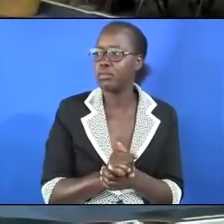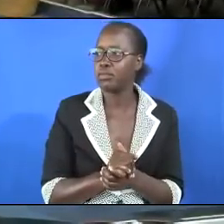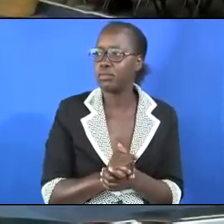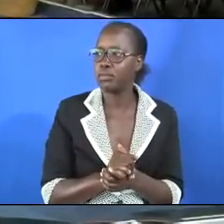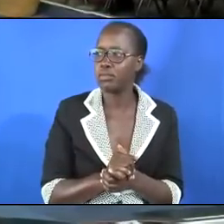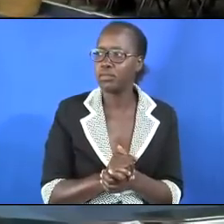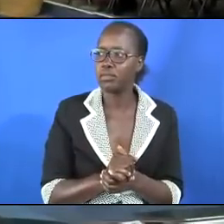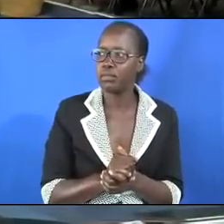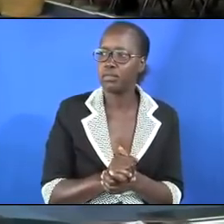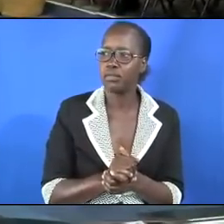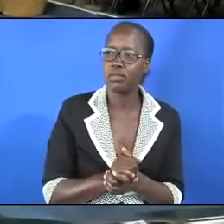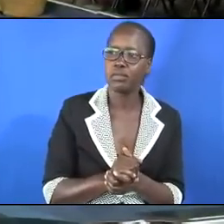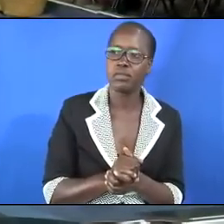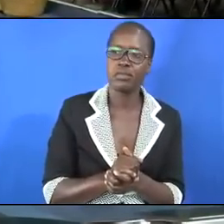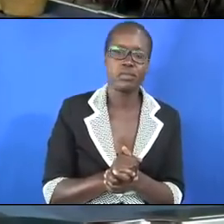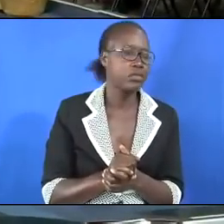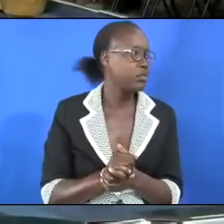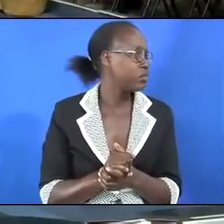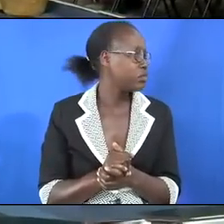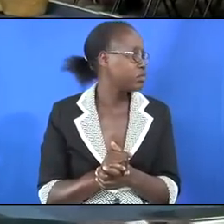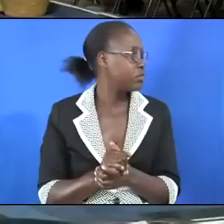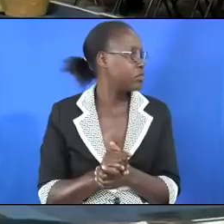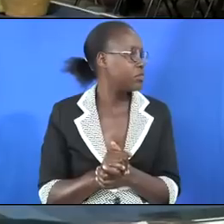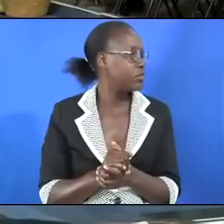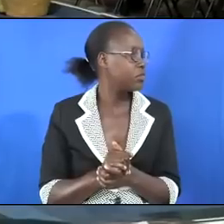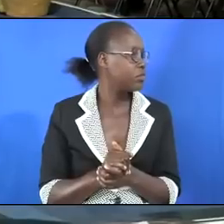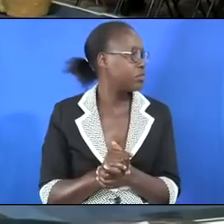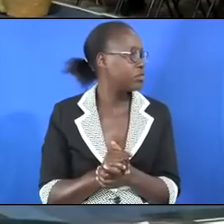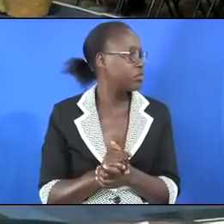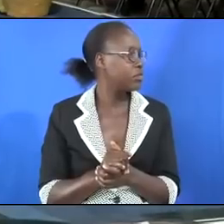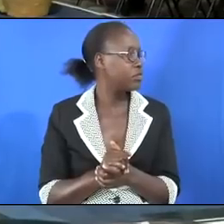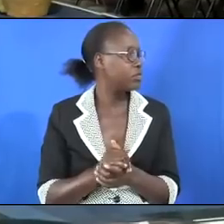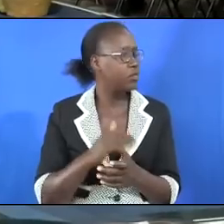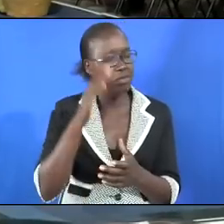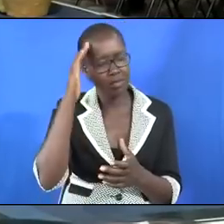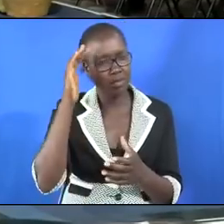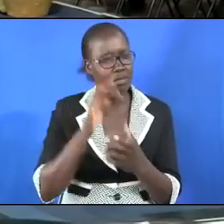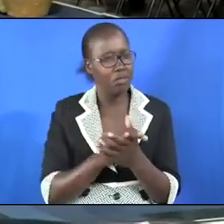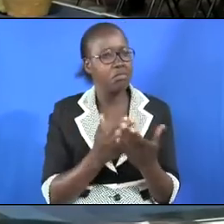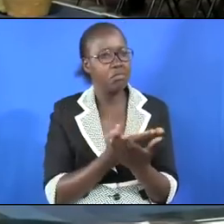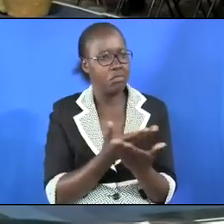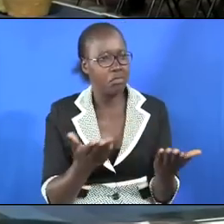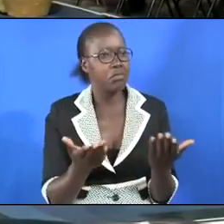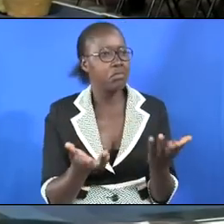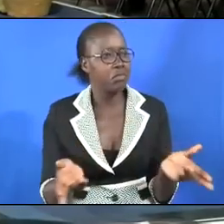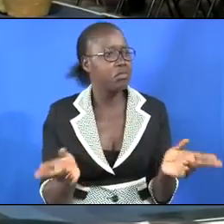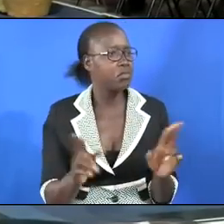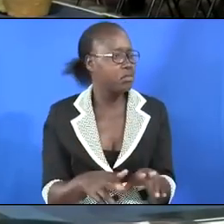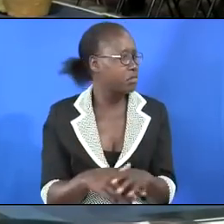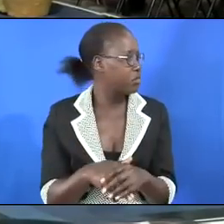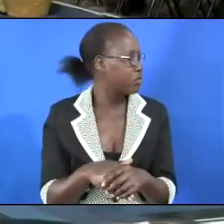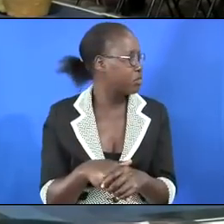it has nothing and you believe that since he has done like that healing will come